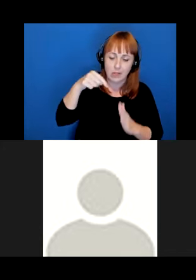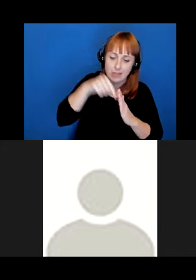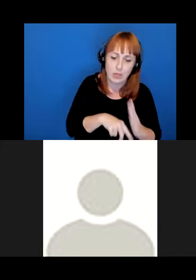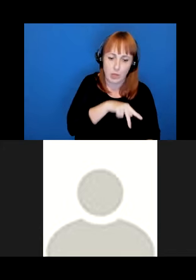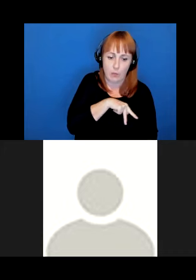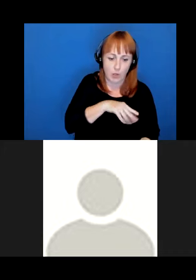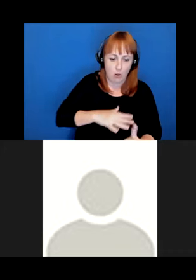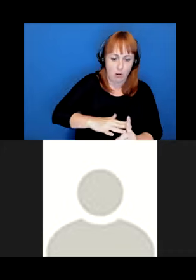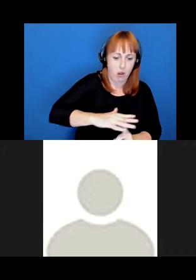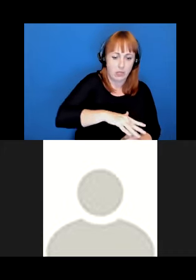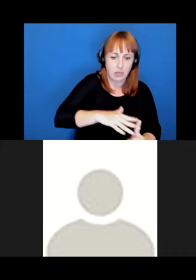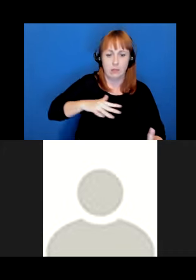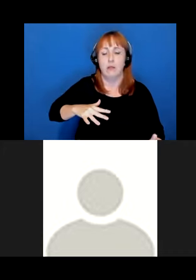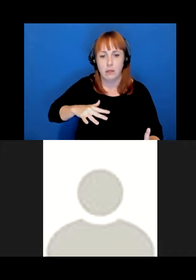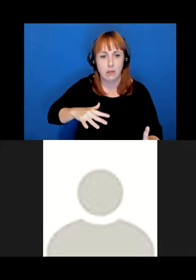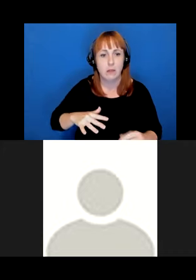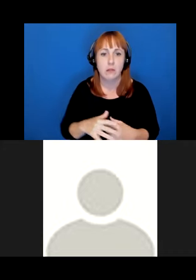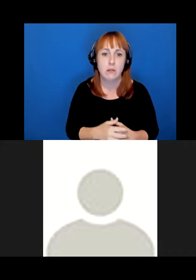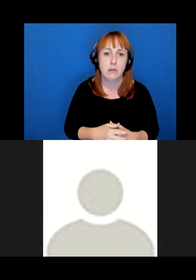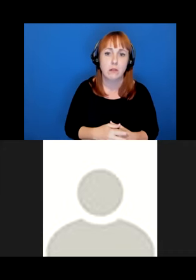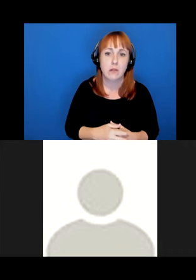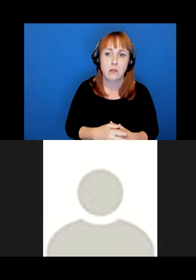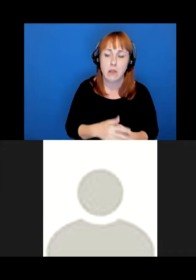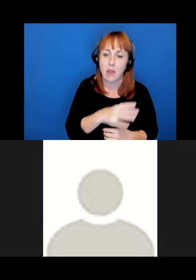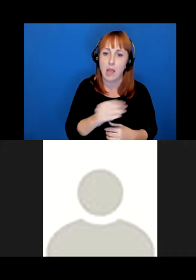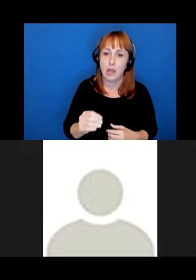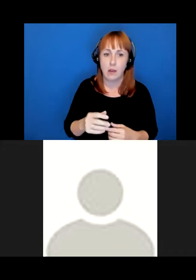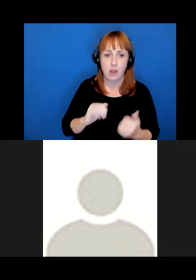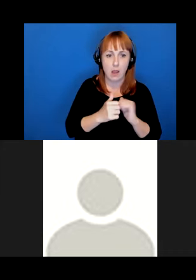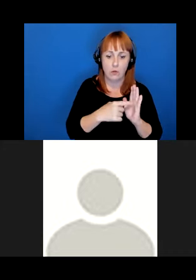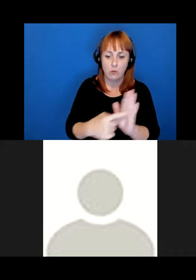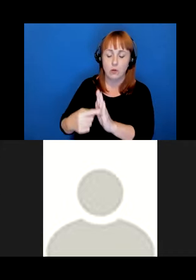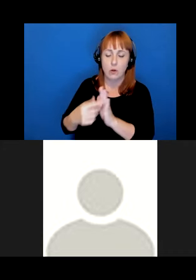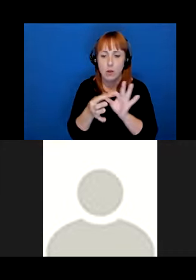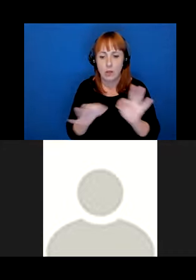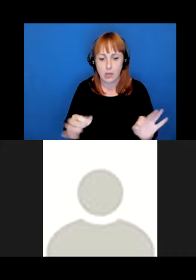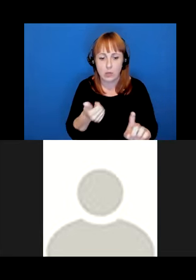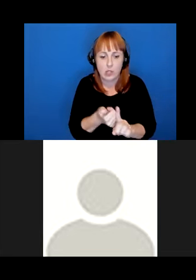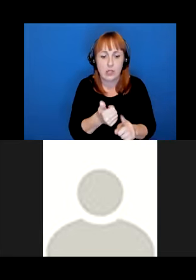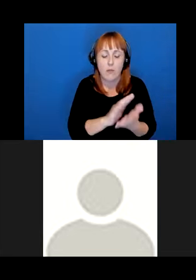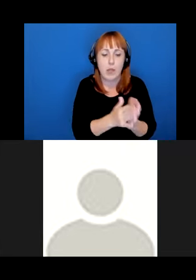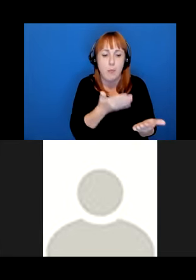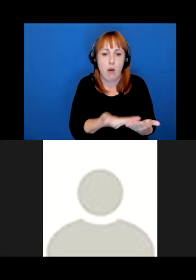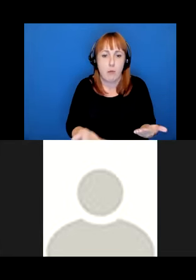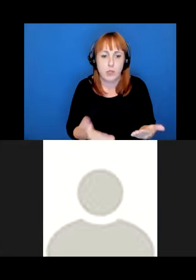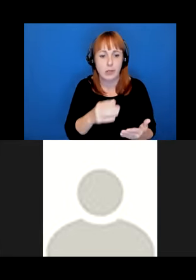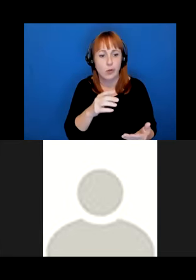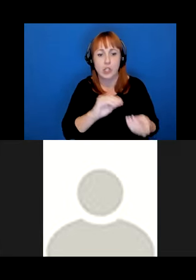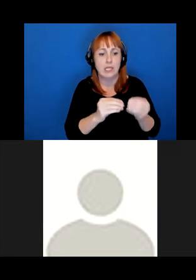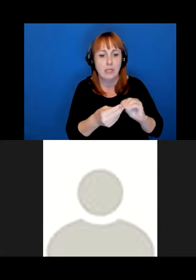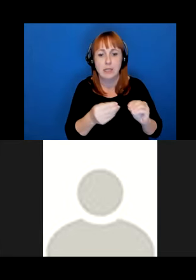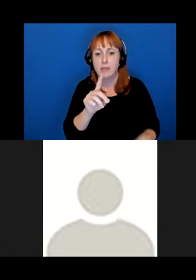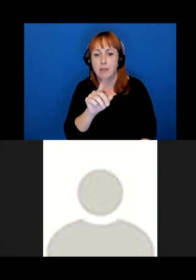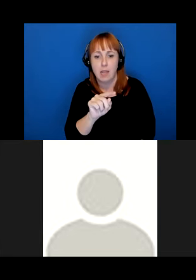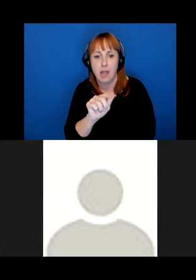in which they actually occur. And also the presentation of languages as objects or data without their complex